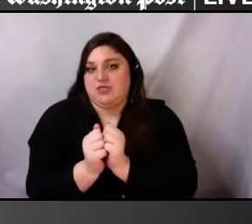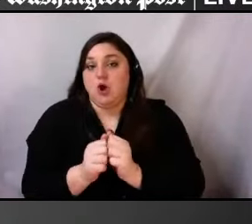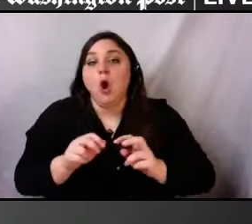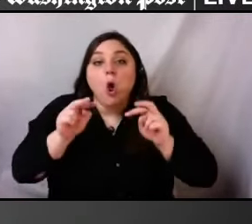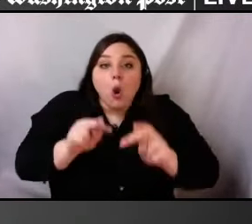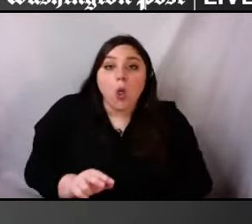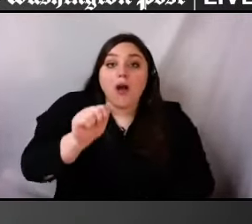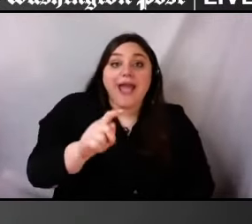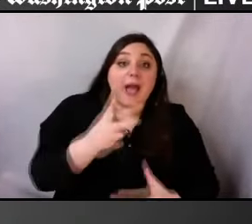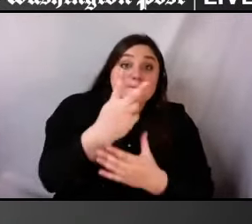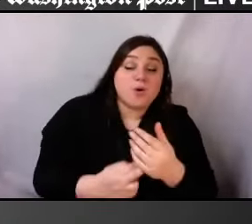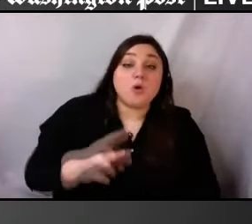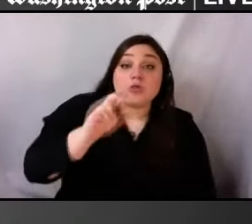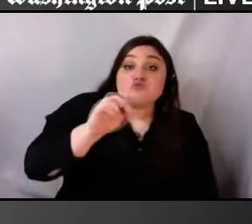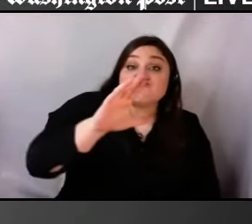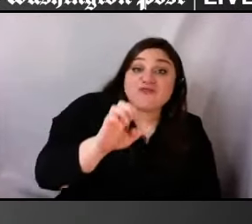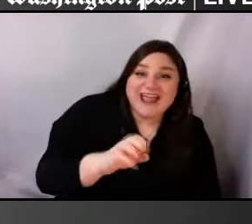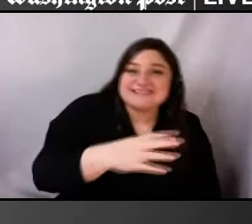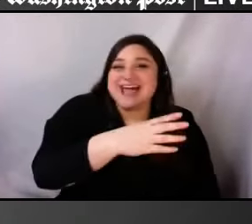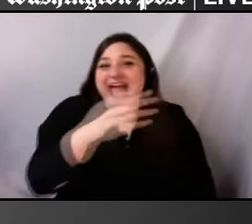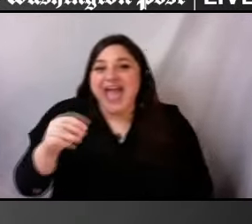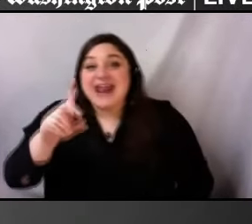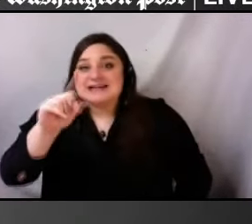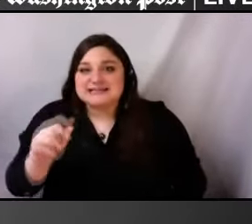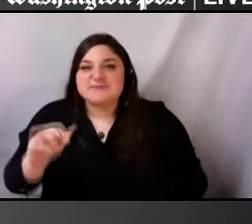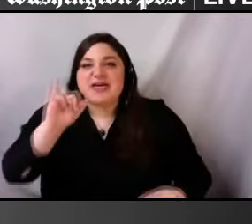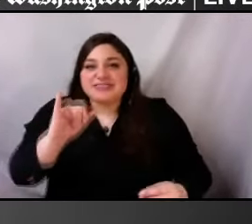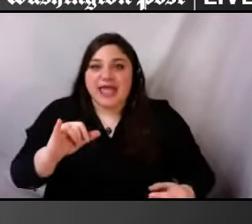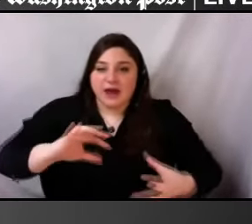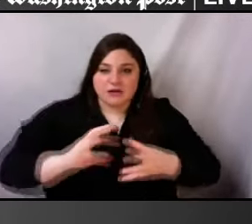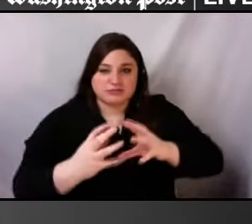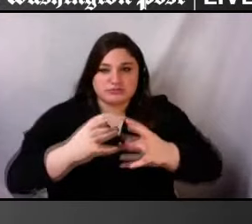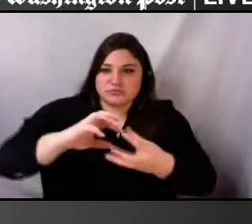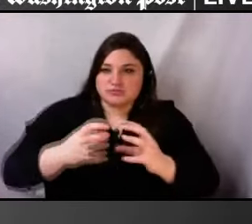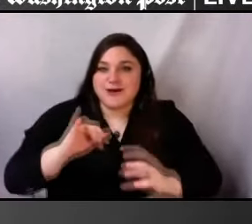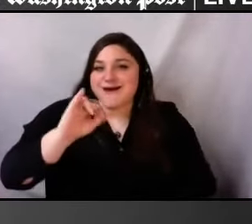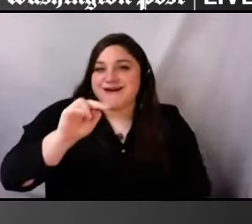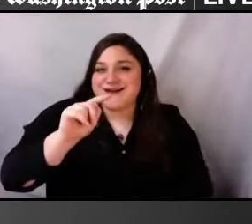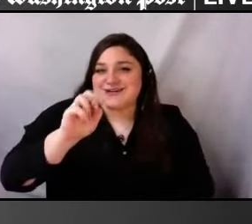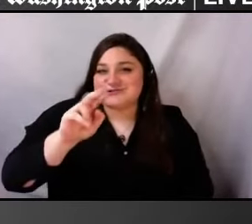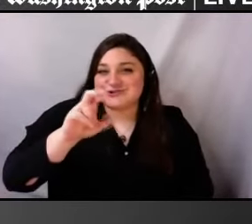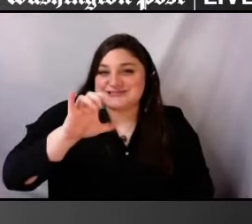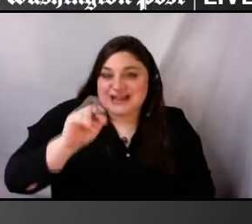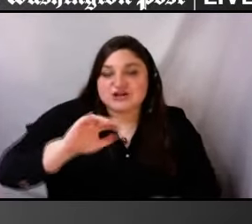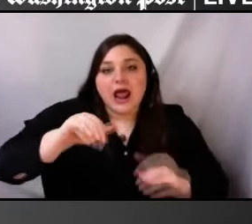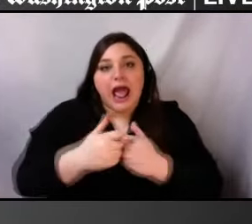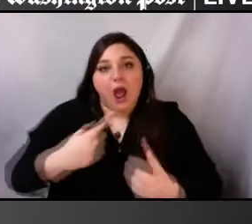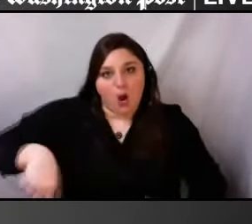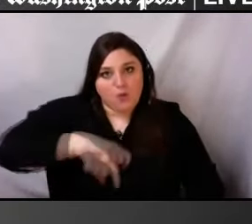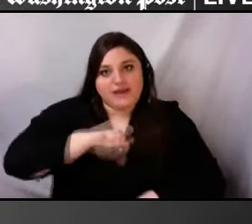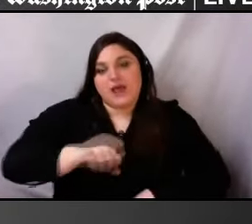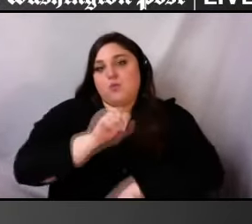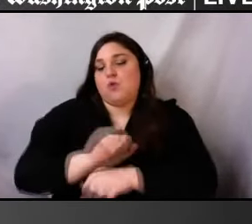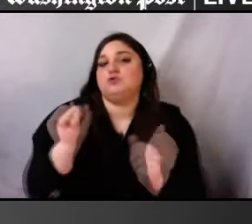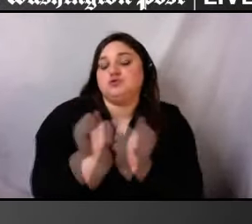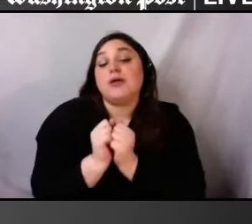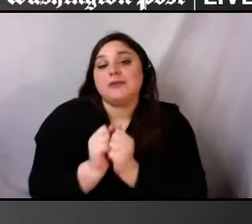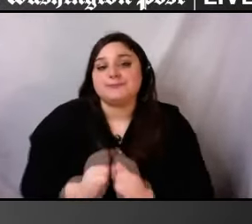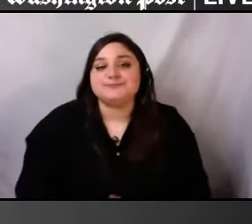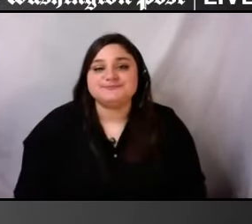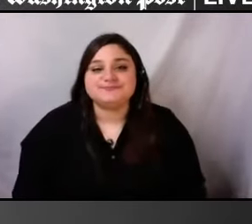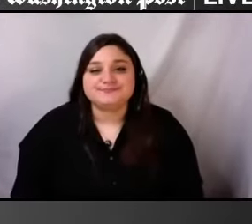responsibilities are and move forward together. Rima and Andrea, thank you both very much for that